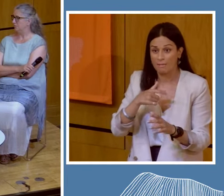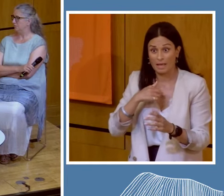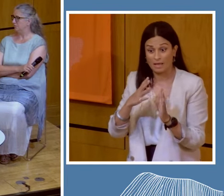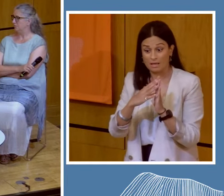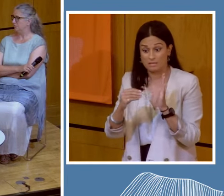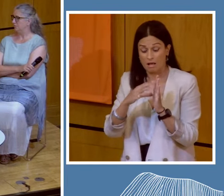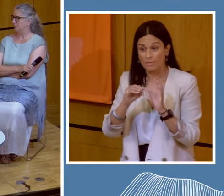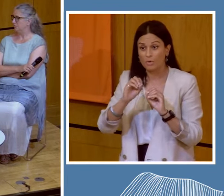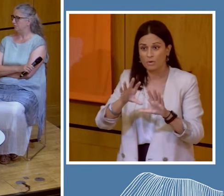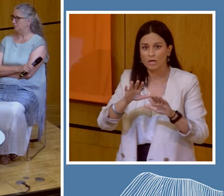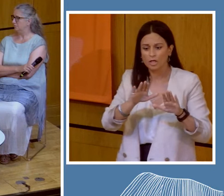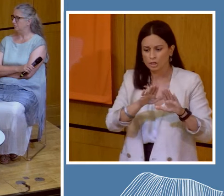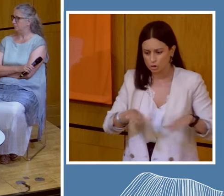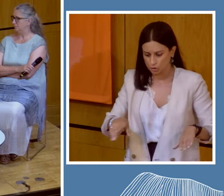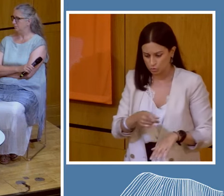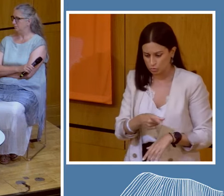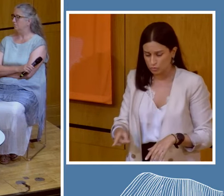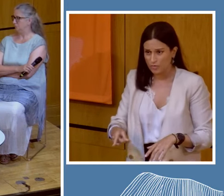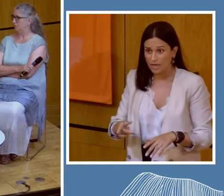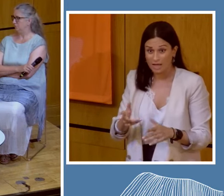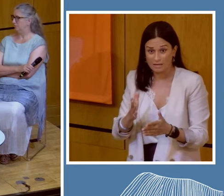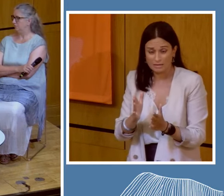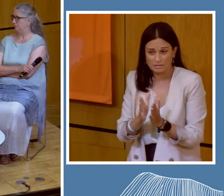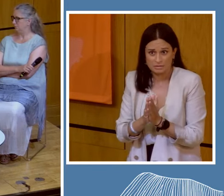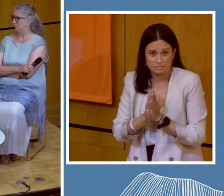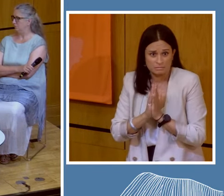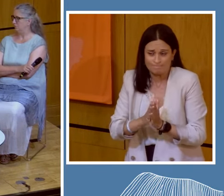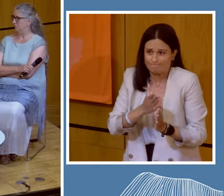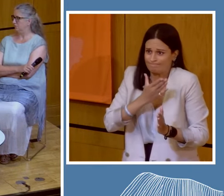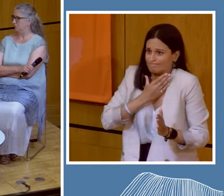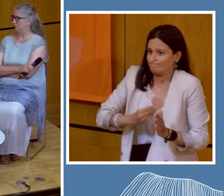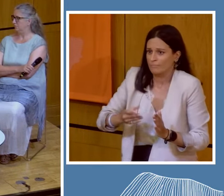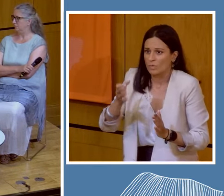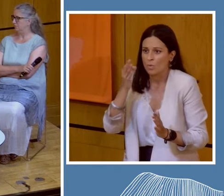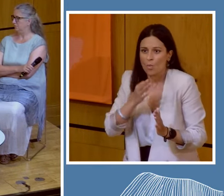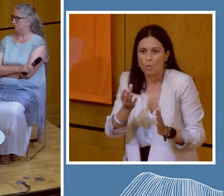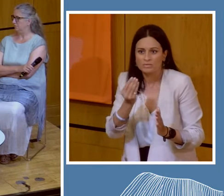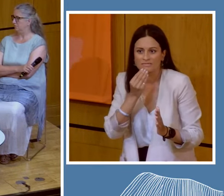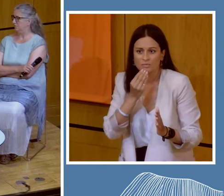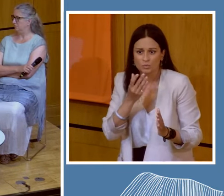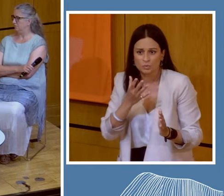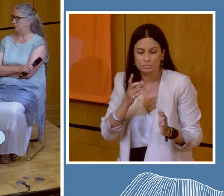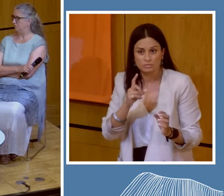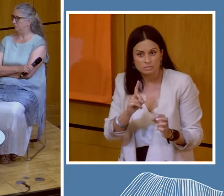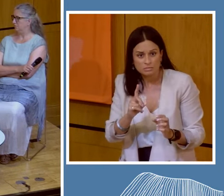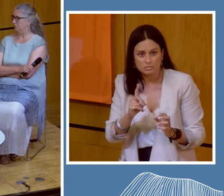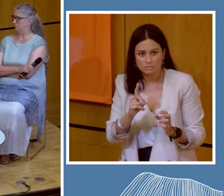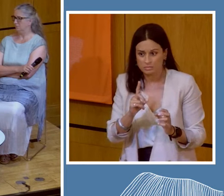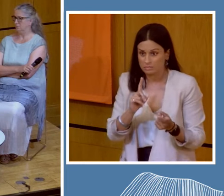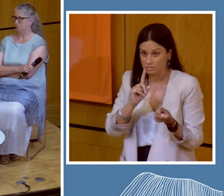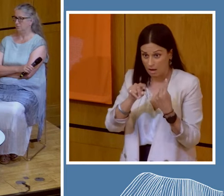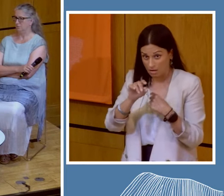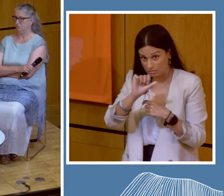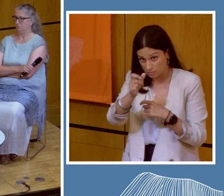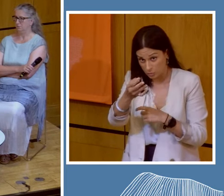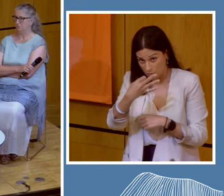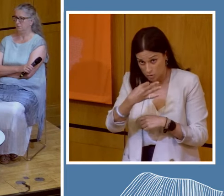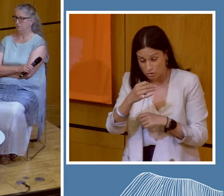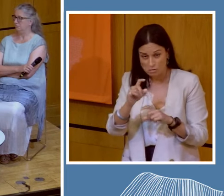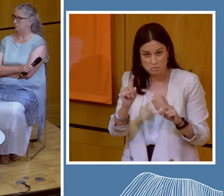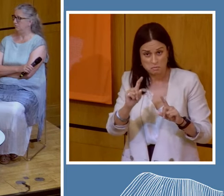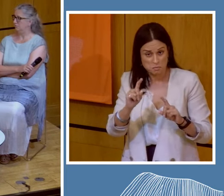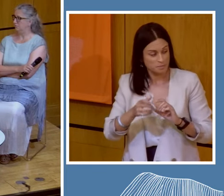gave, children are begging for food and water. And to answer your question,